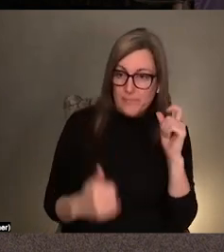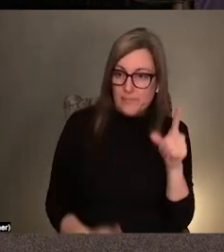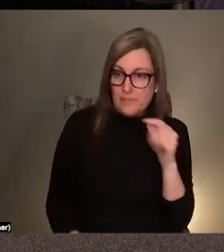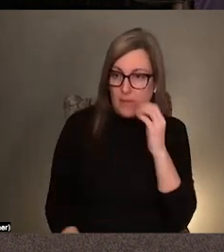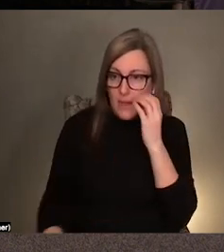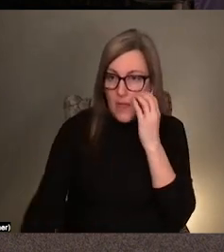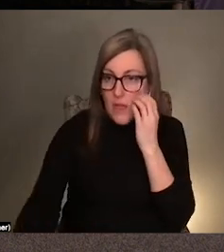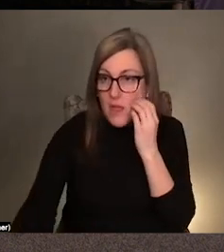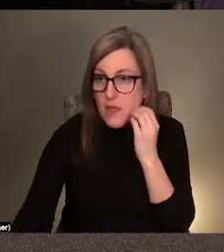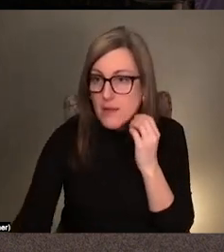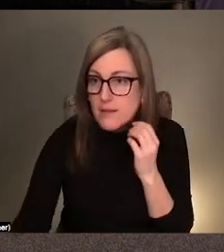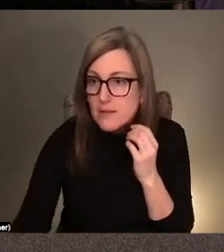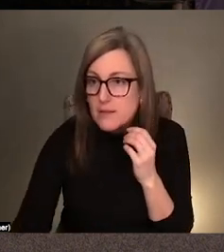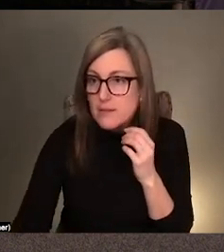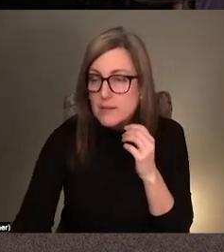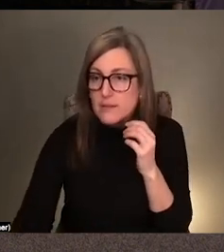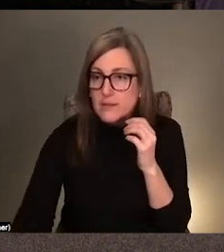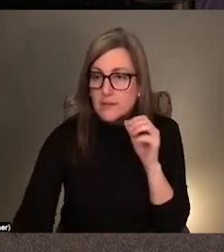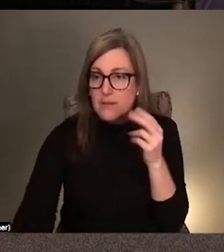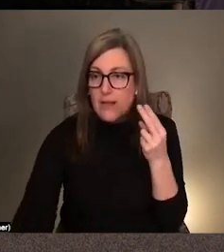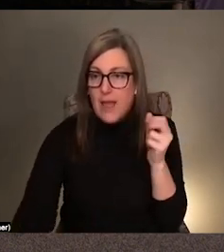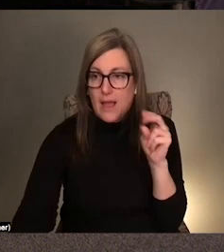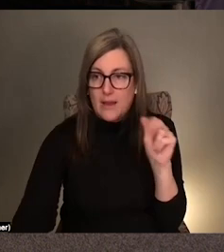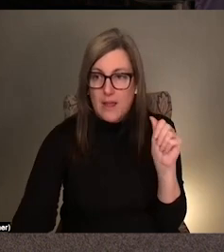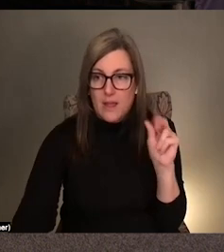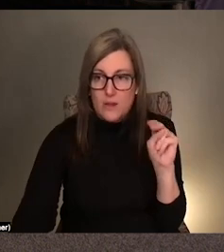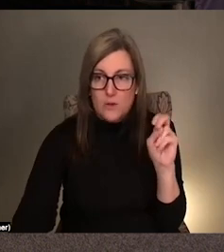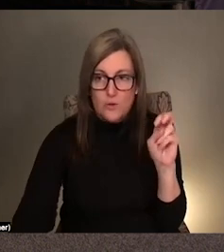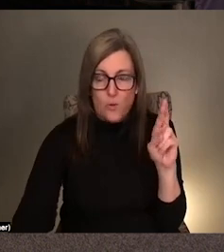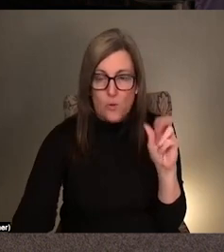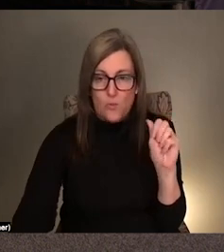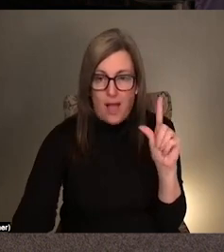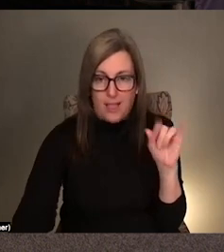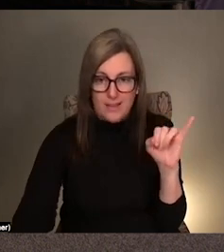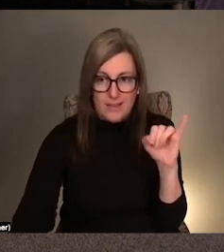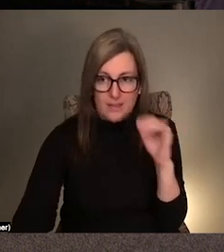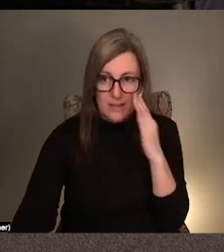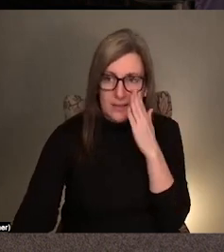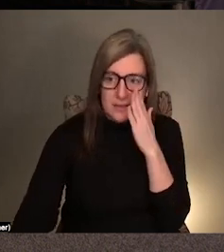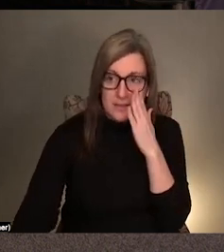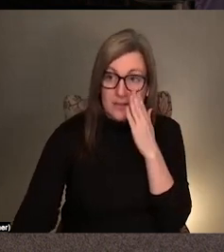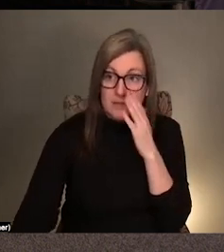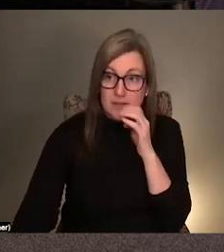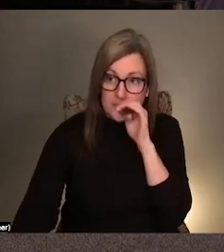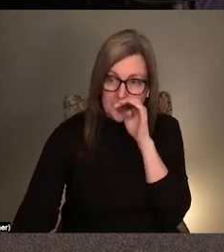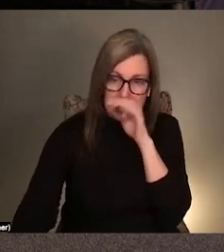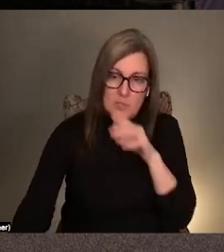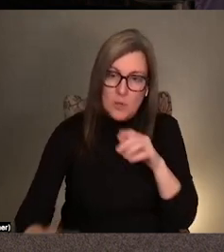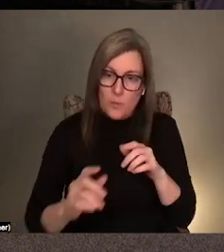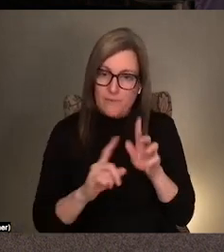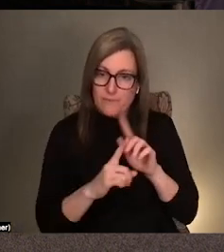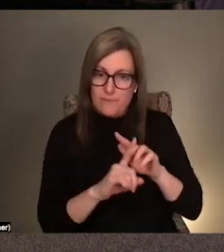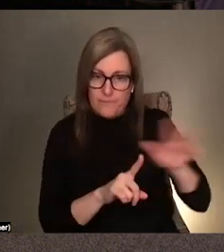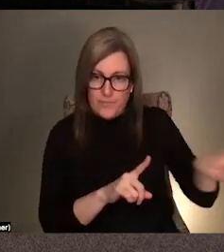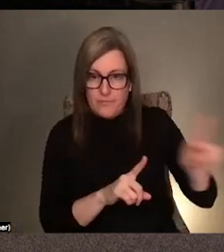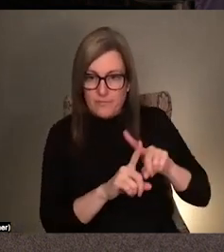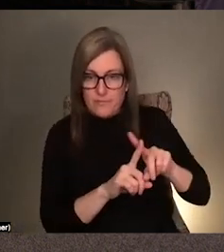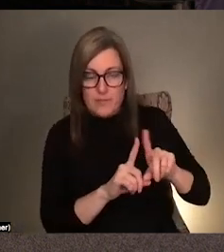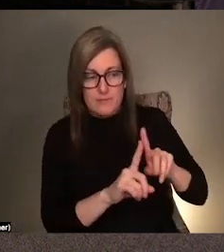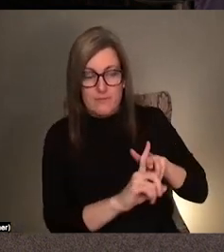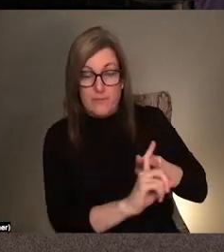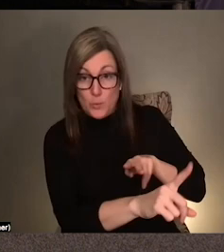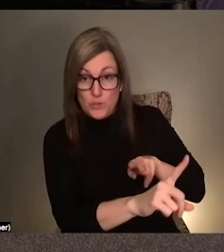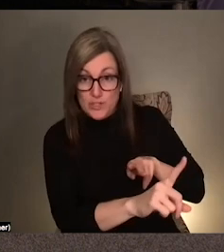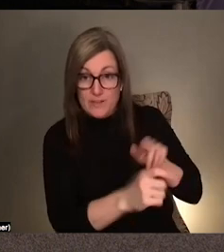Linton Talbot. Uh, when talking about fugitivity and the idea of evading capture, I'm wondering to what extent you